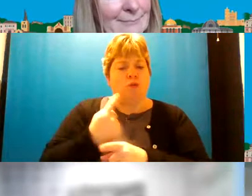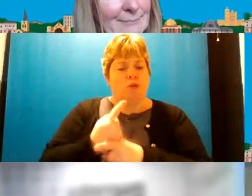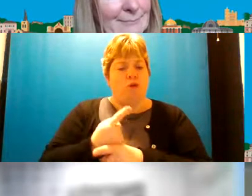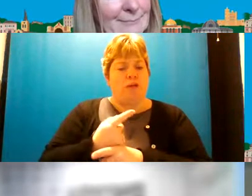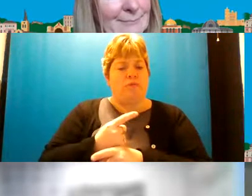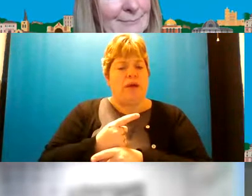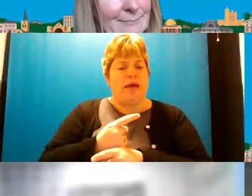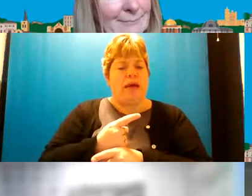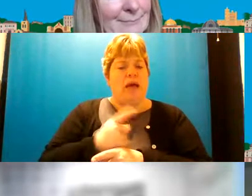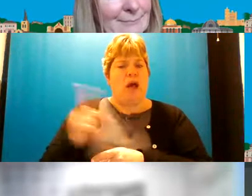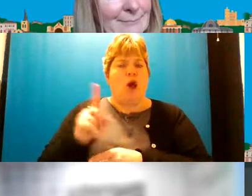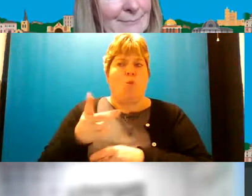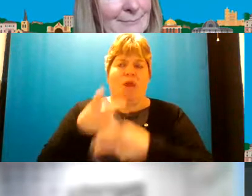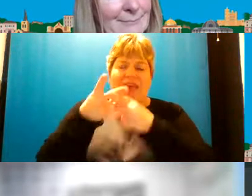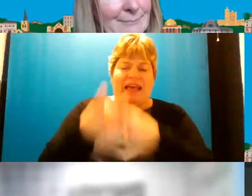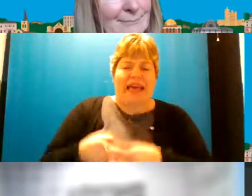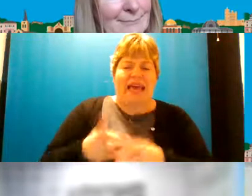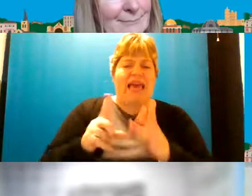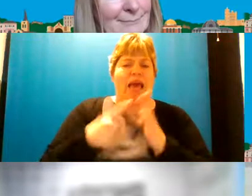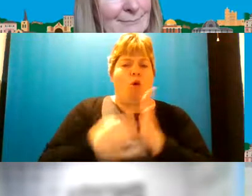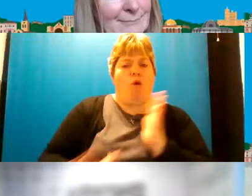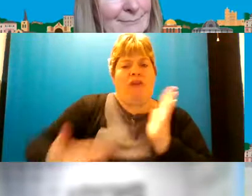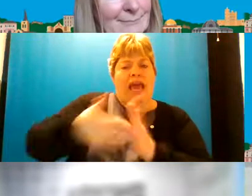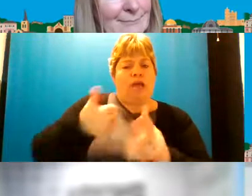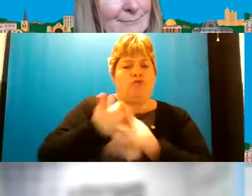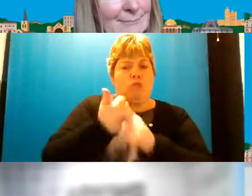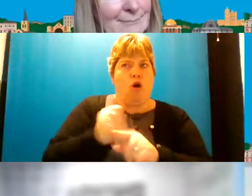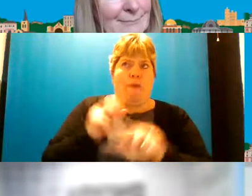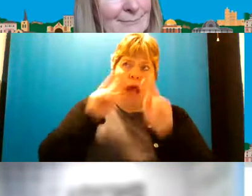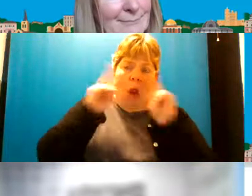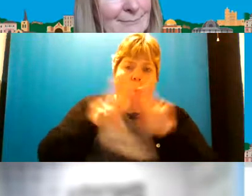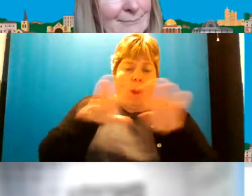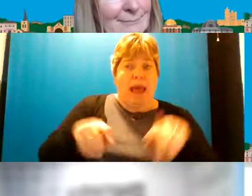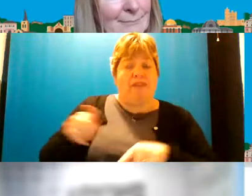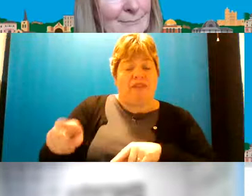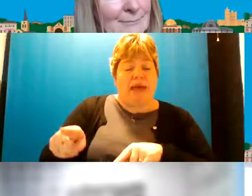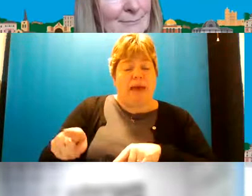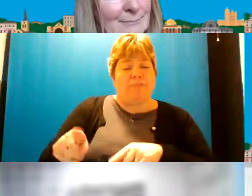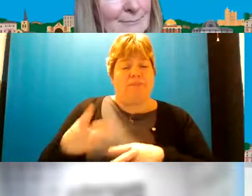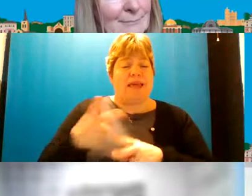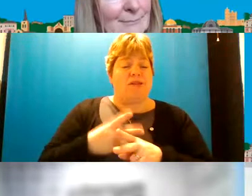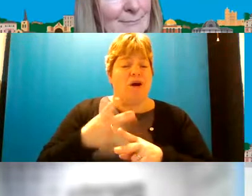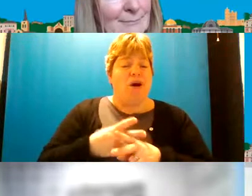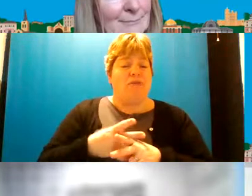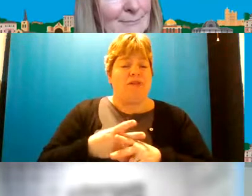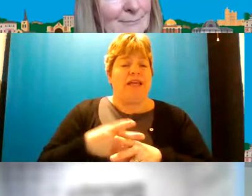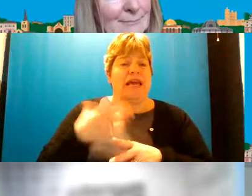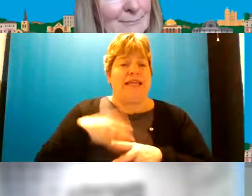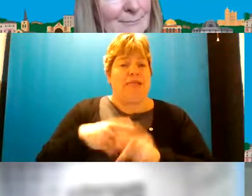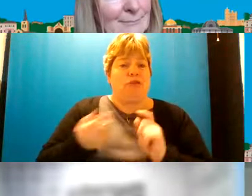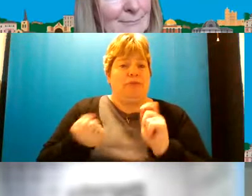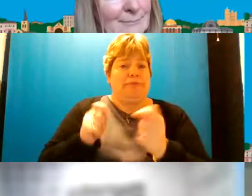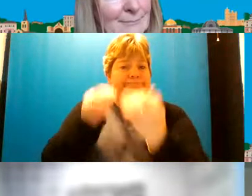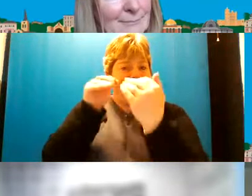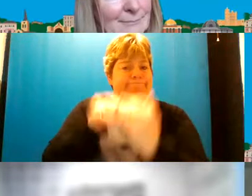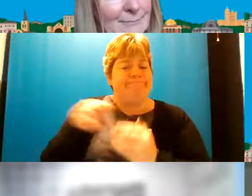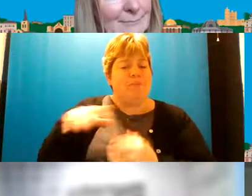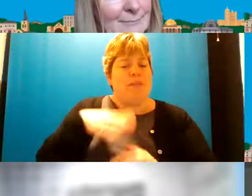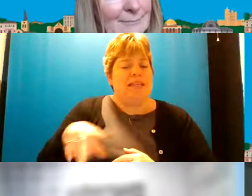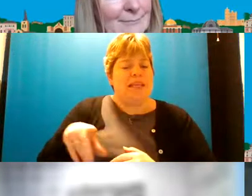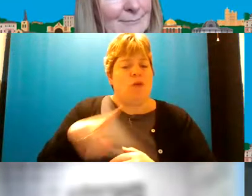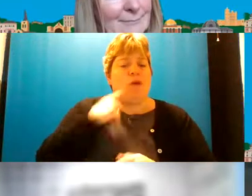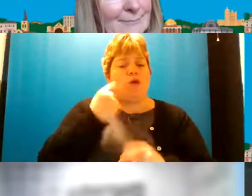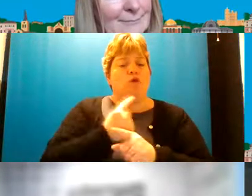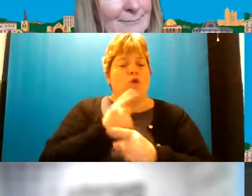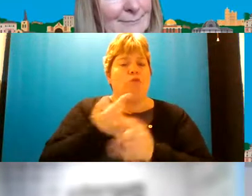what that care or what that additional support might look like for them that is often needs to be tailored and when you talk about it being